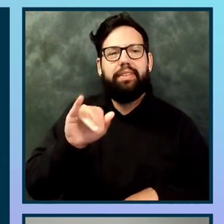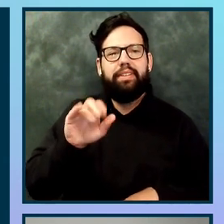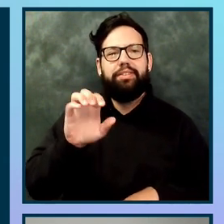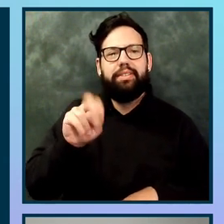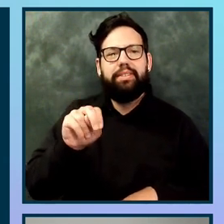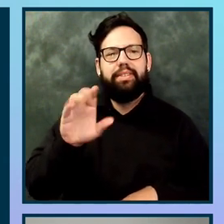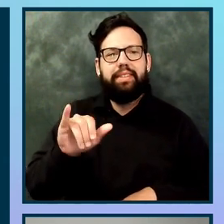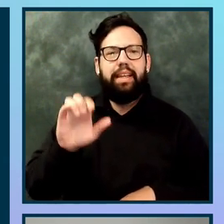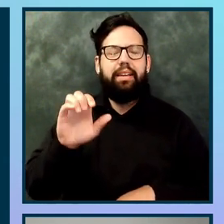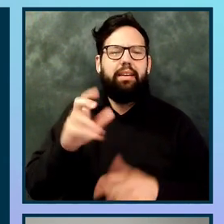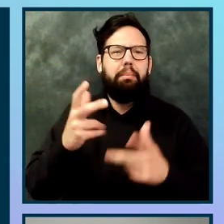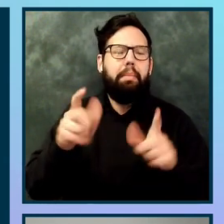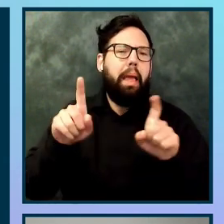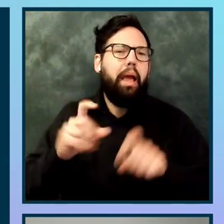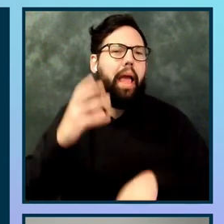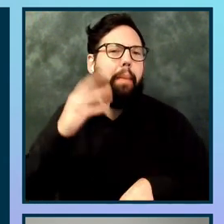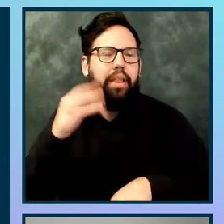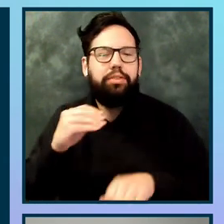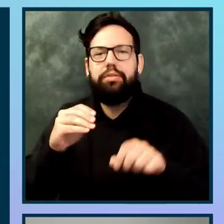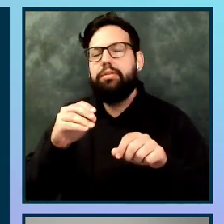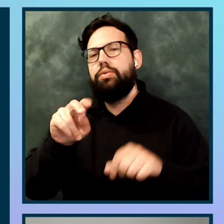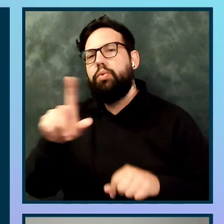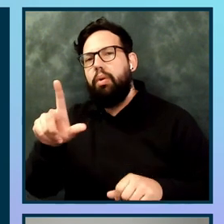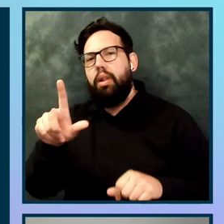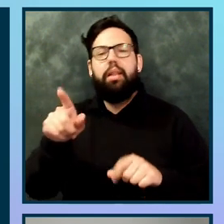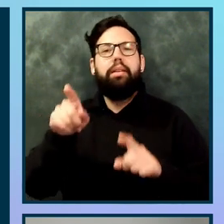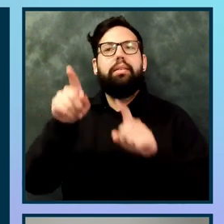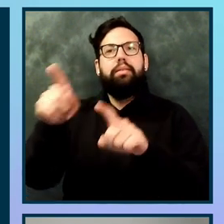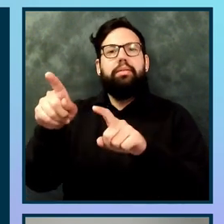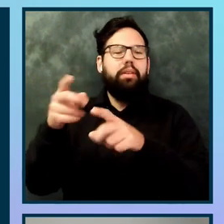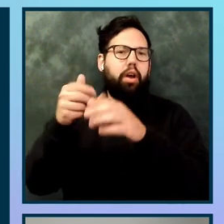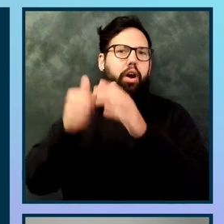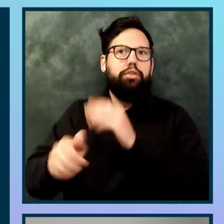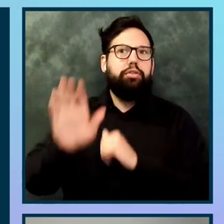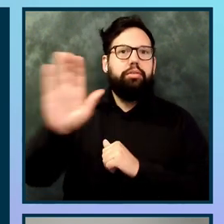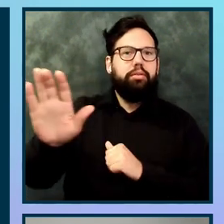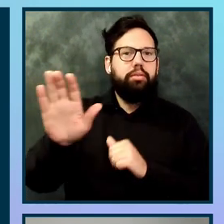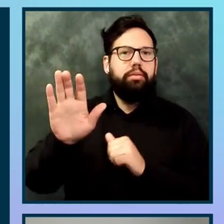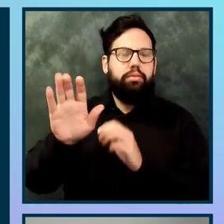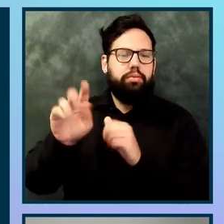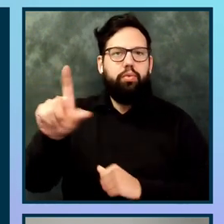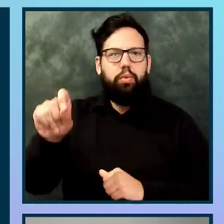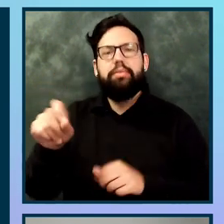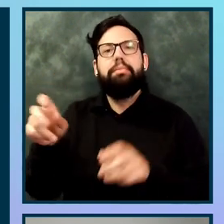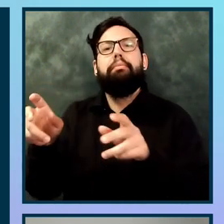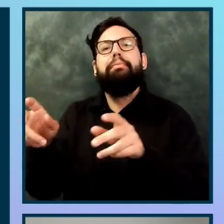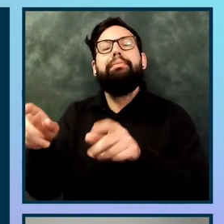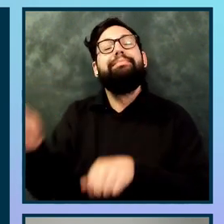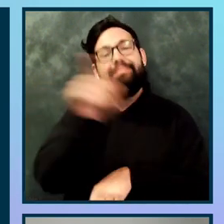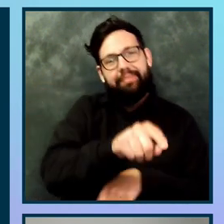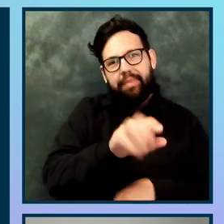in the in the in the development tools. And as well, Firefox has the same under the